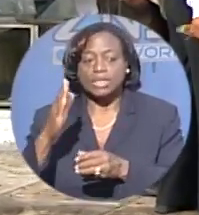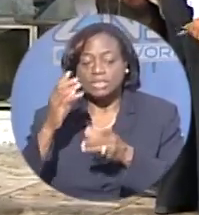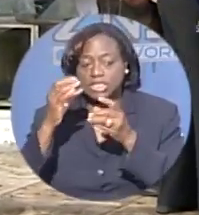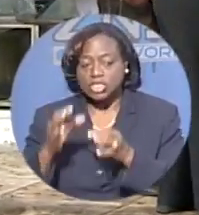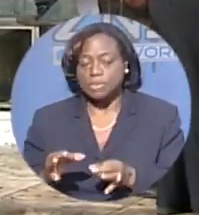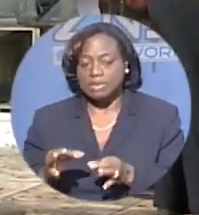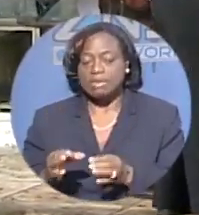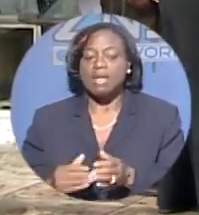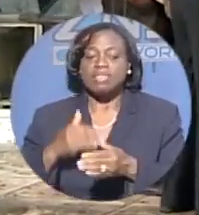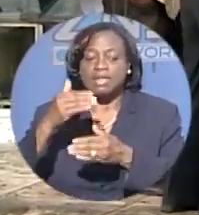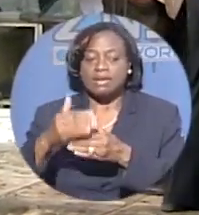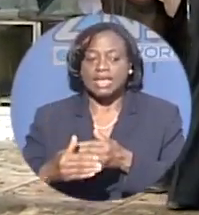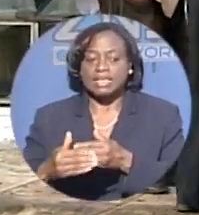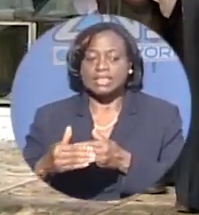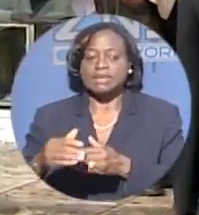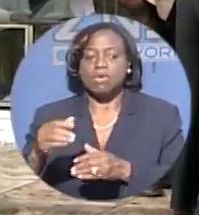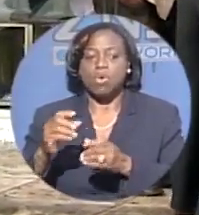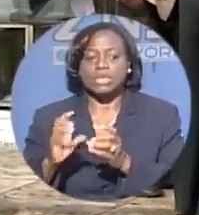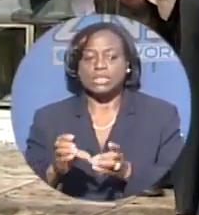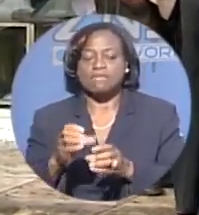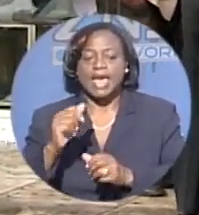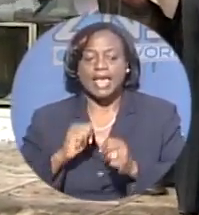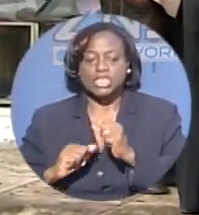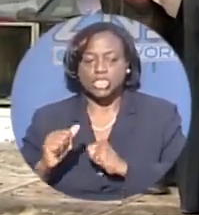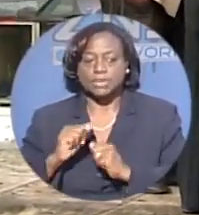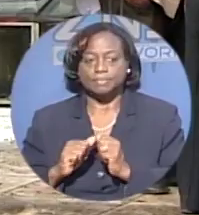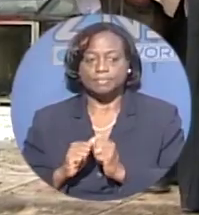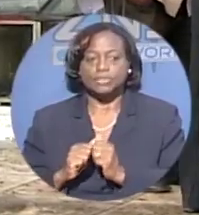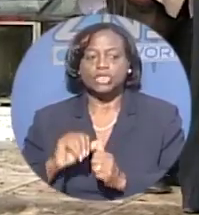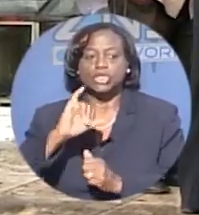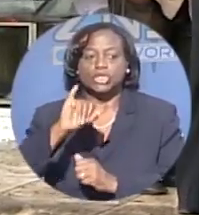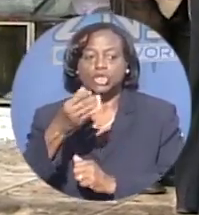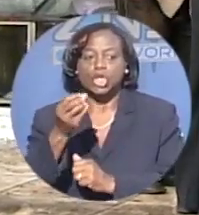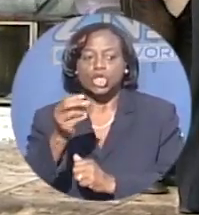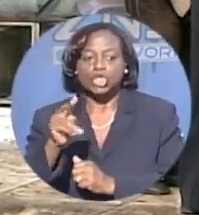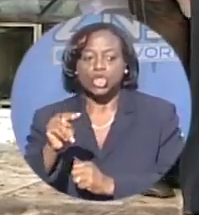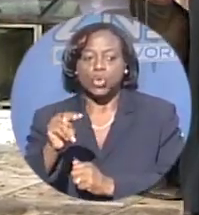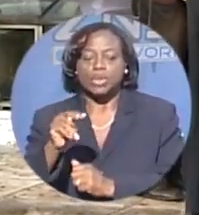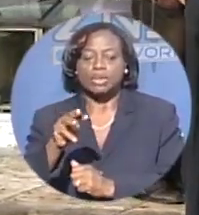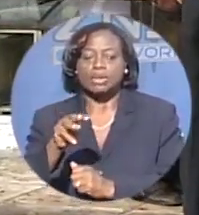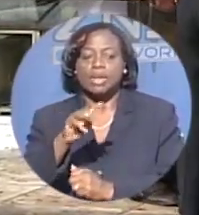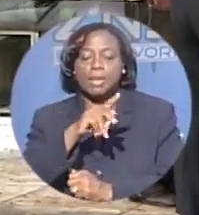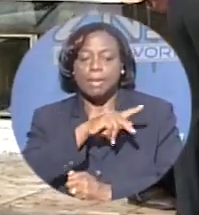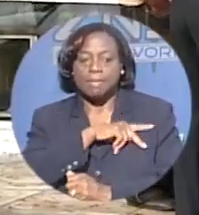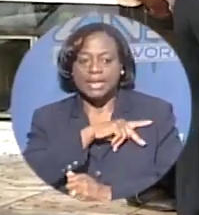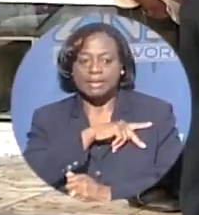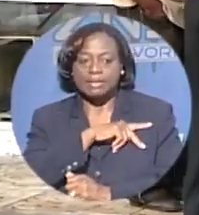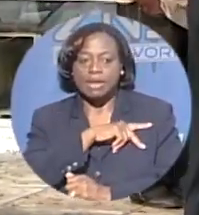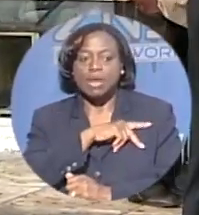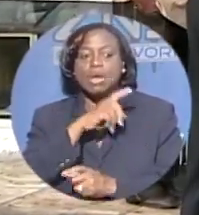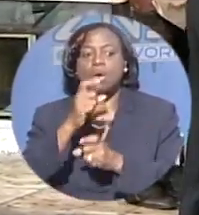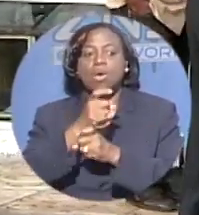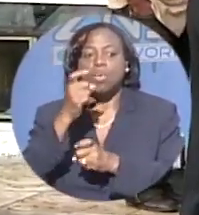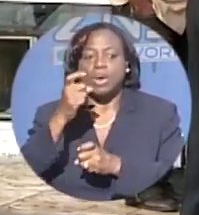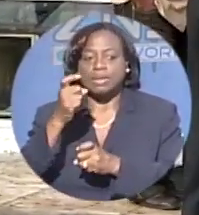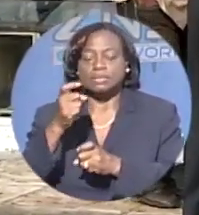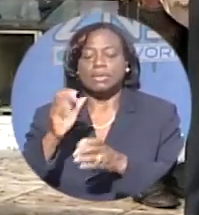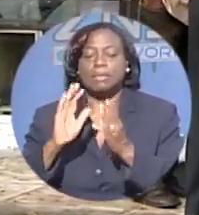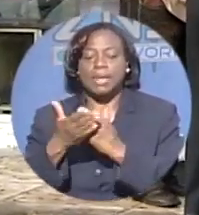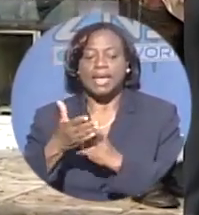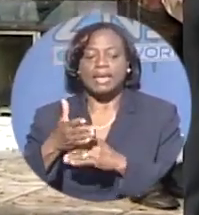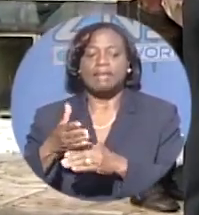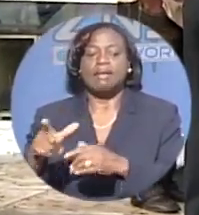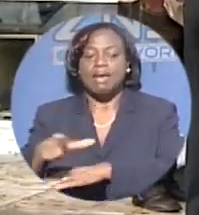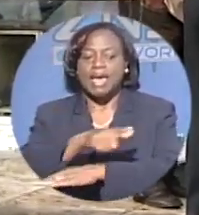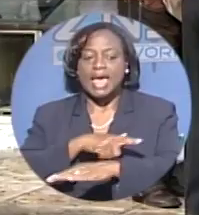the recount ballots were nearly completed tallying this afternoon, John Pinder's We Care team had reportedly won by a landslide. Public